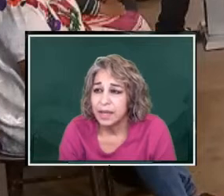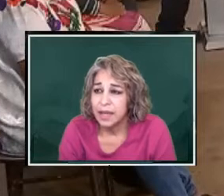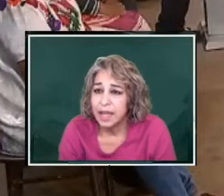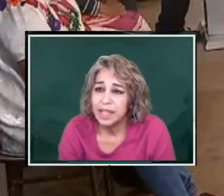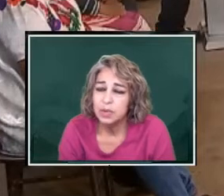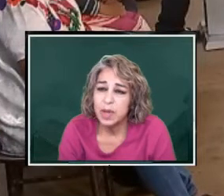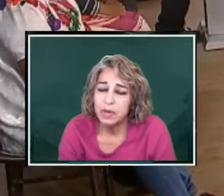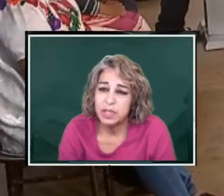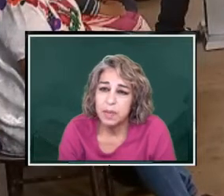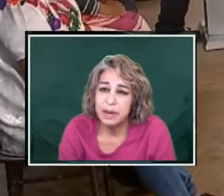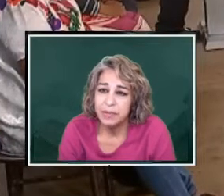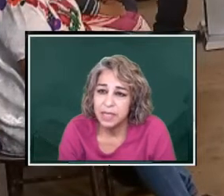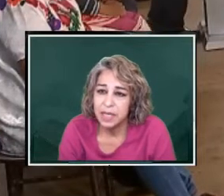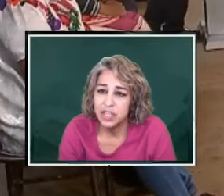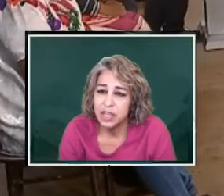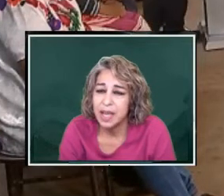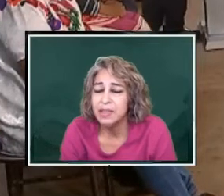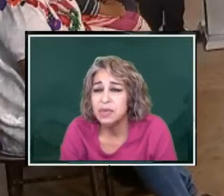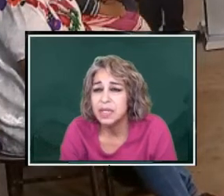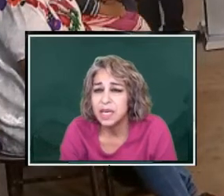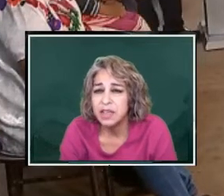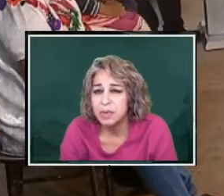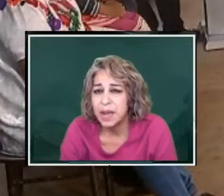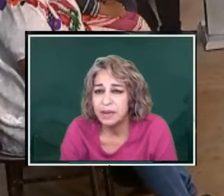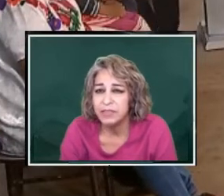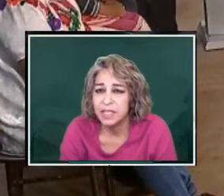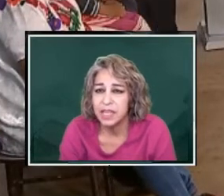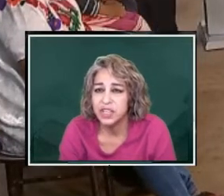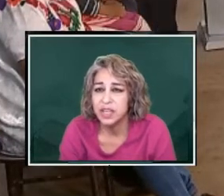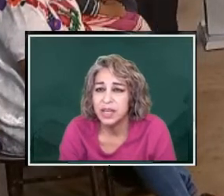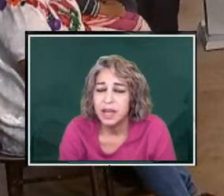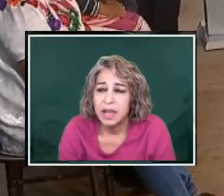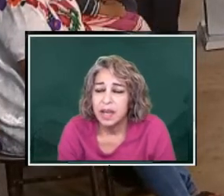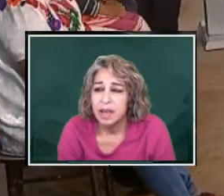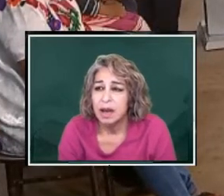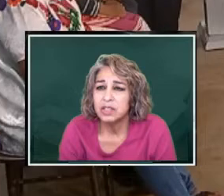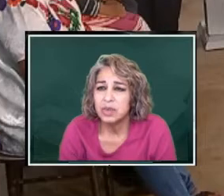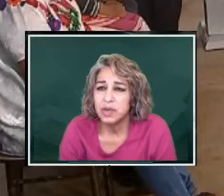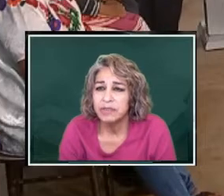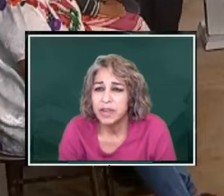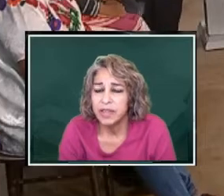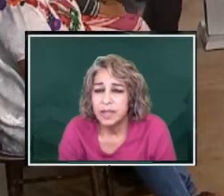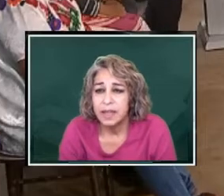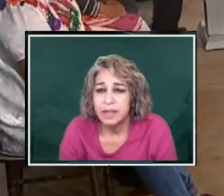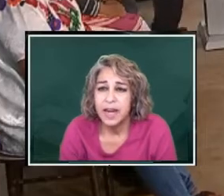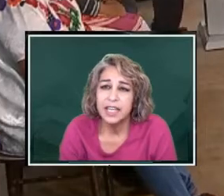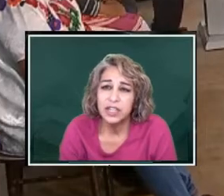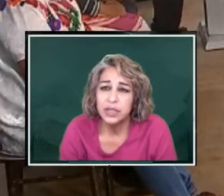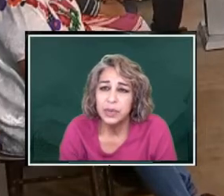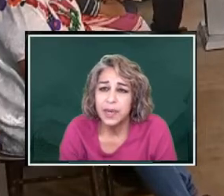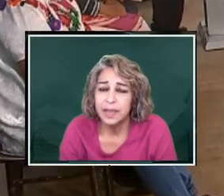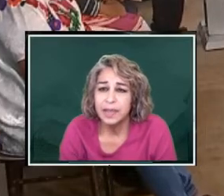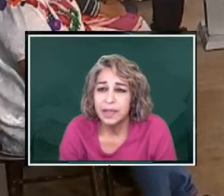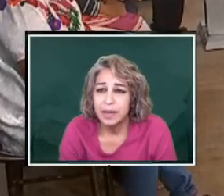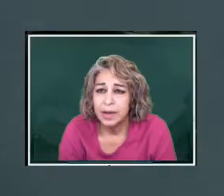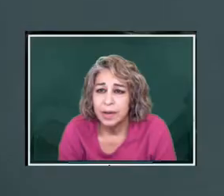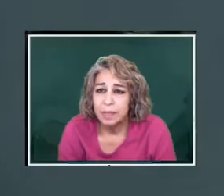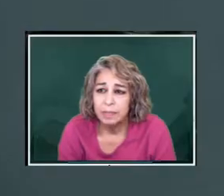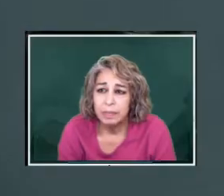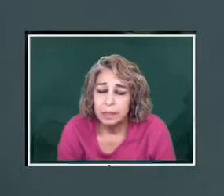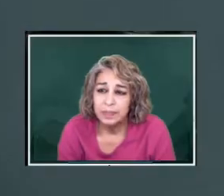and that's why there was manifestation and there was another manifestation also in effect that had to do with